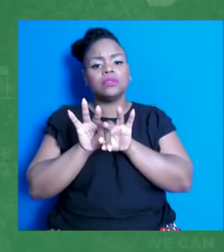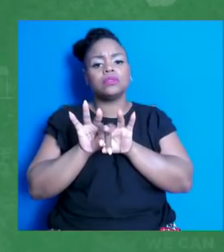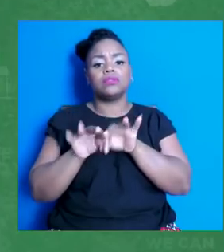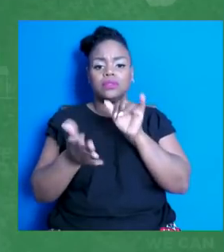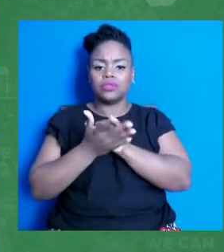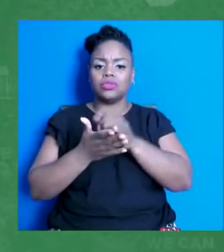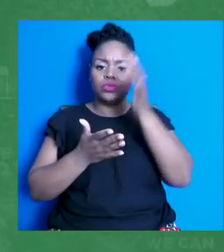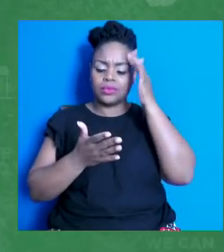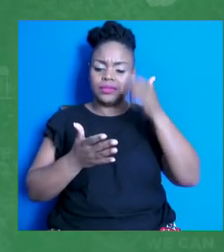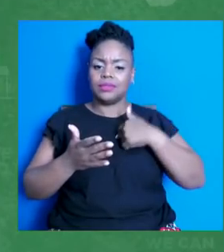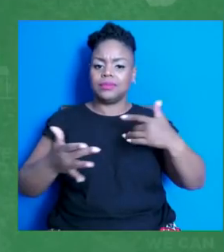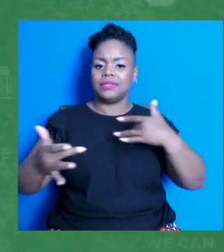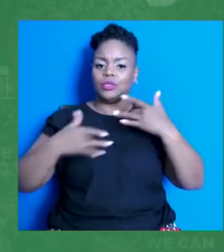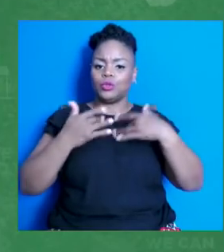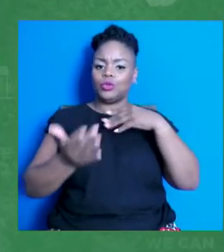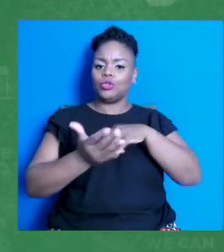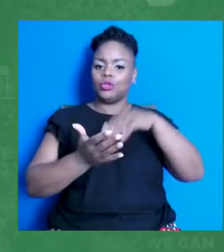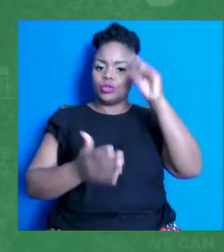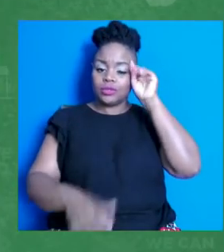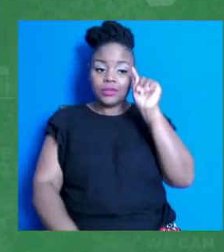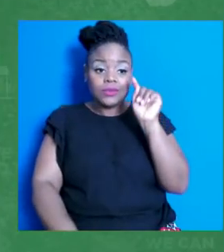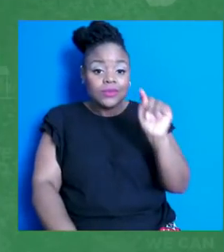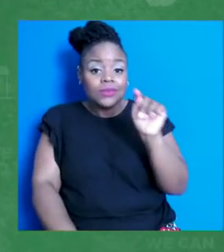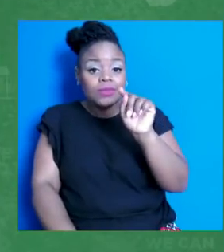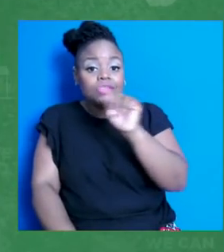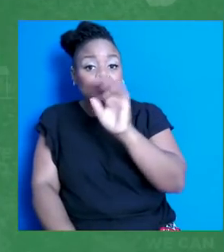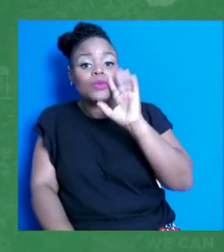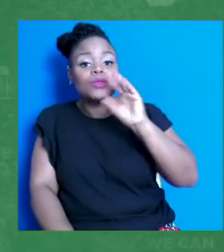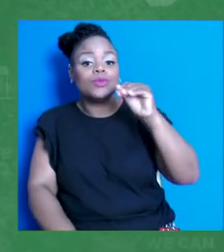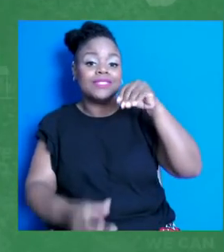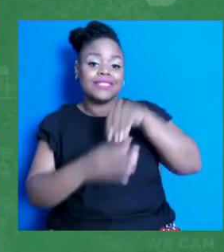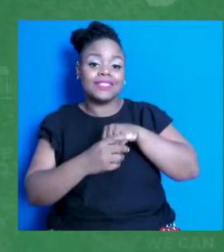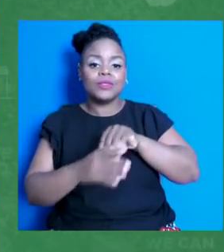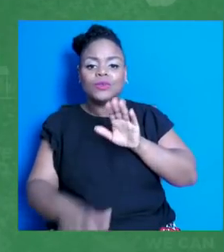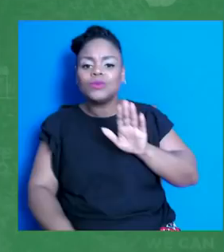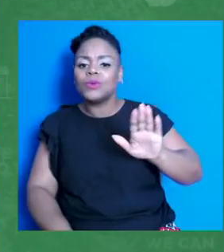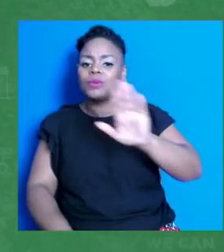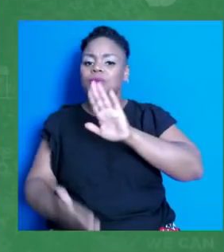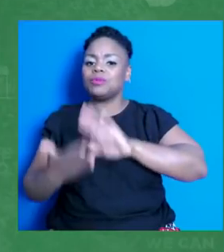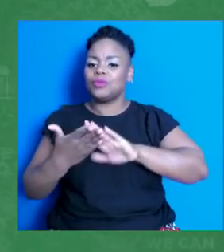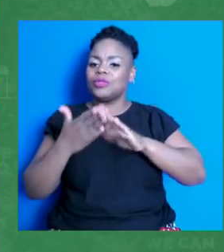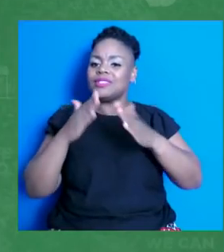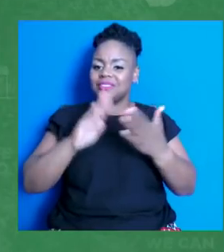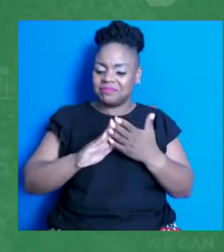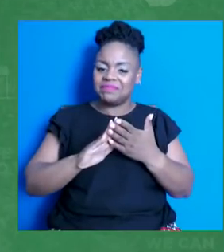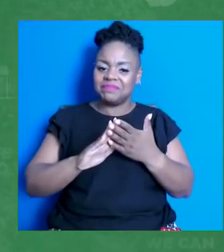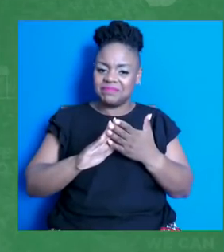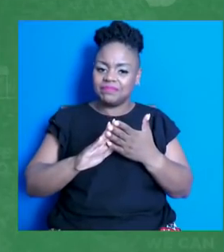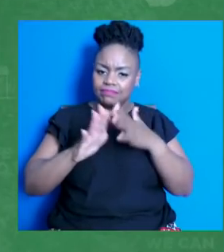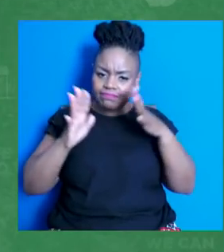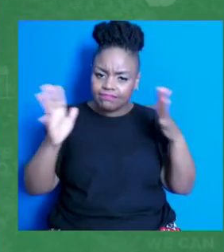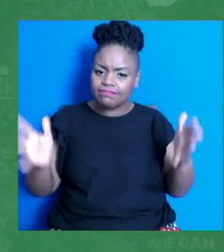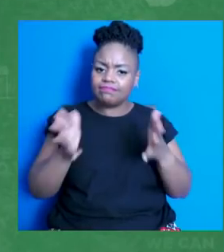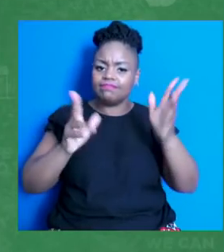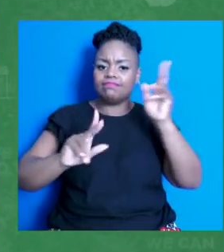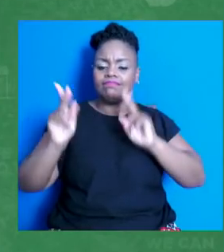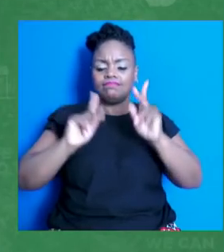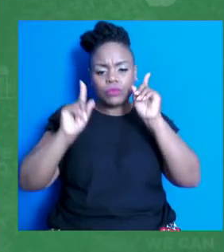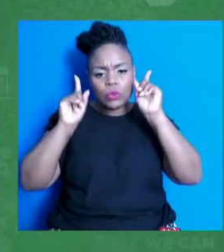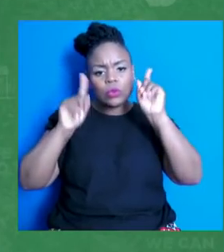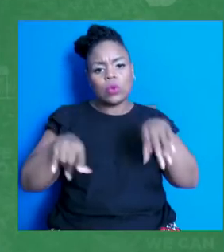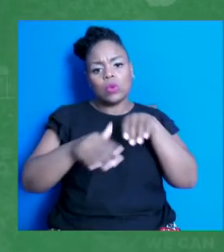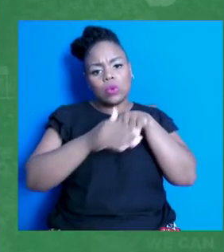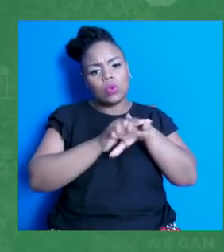you're going to be doing in your community is namely getting people to get out there and to get vaccinated.